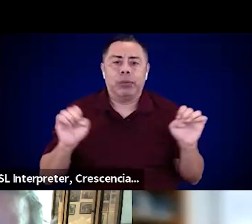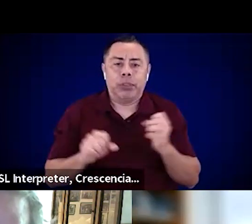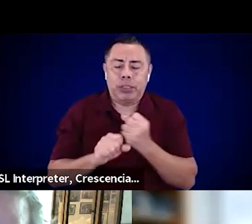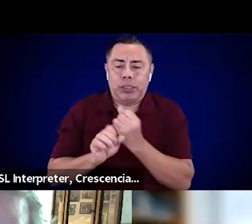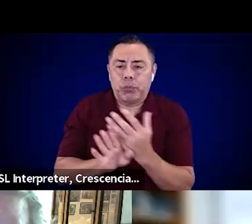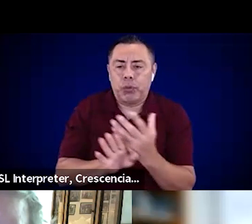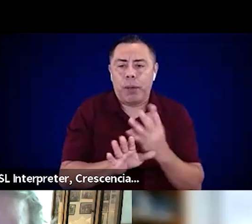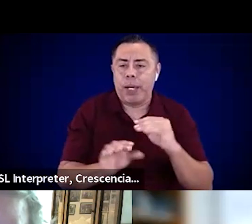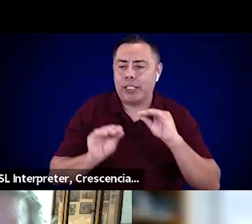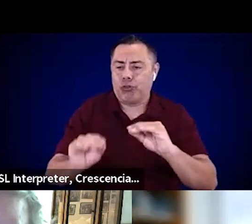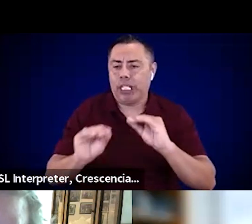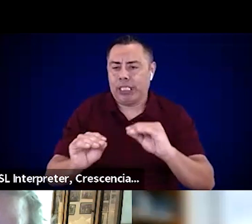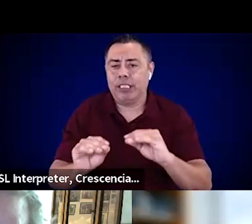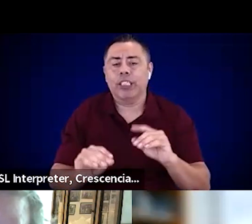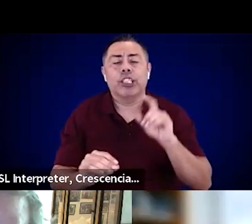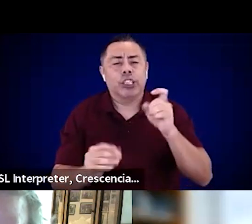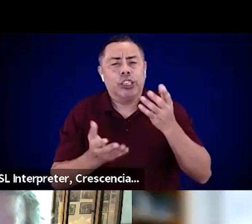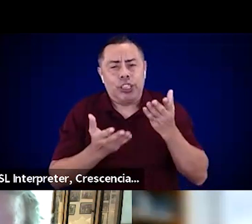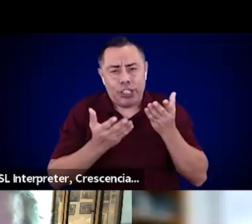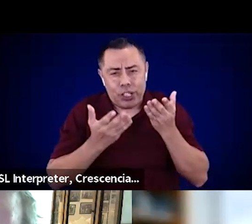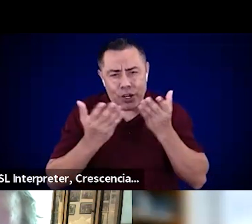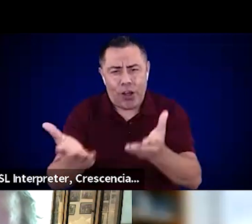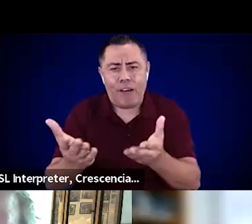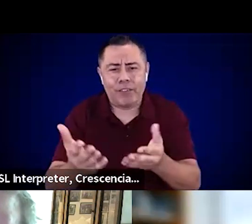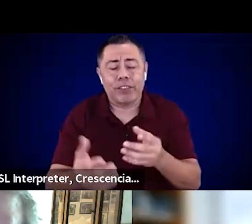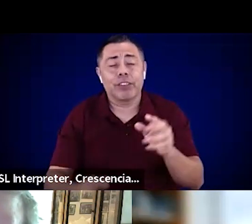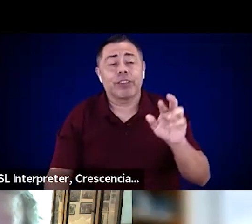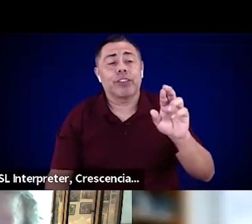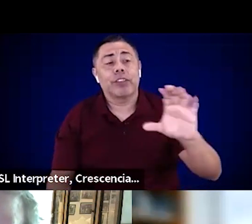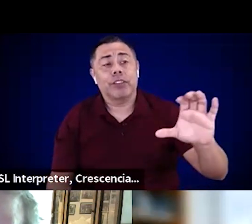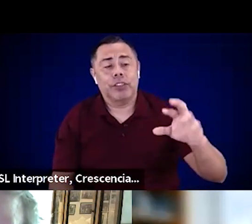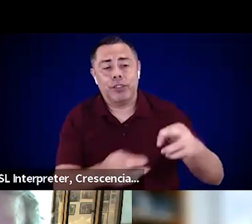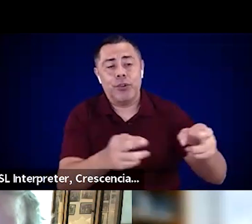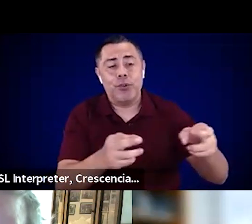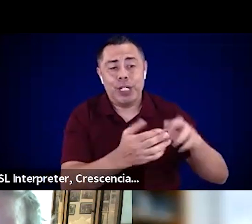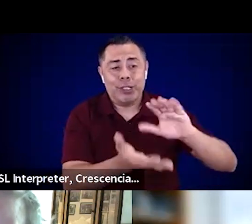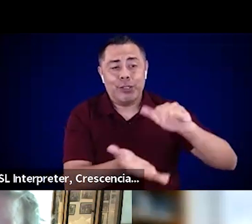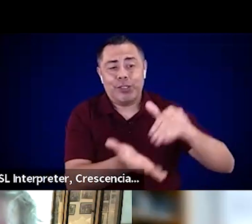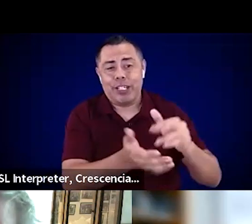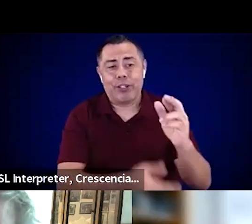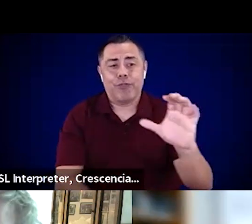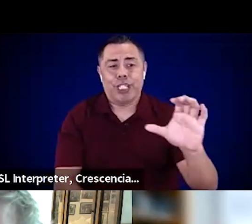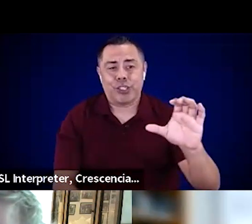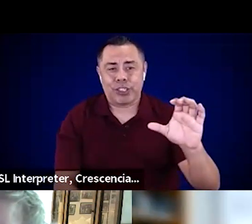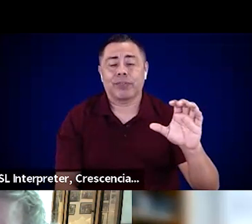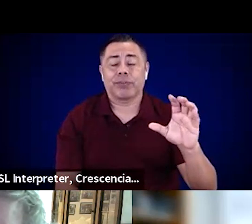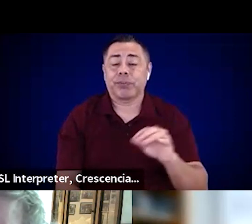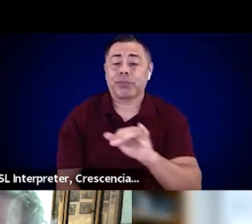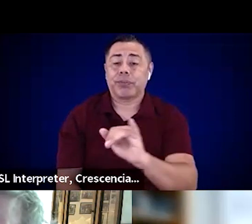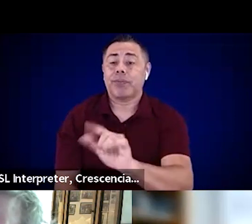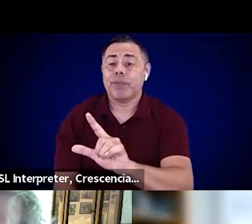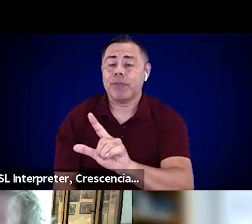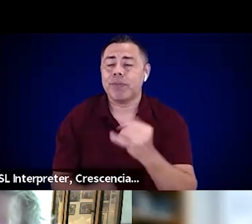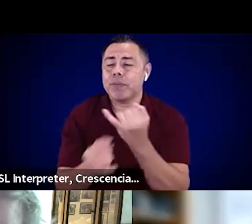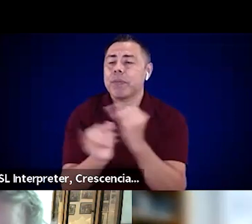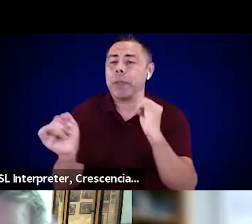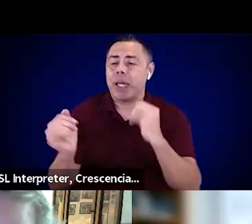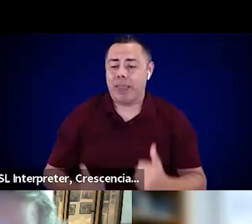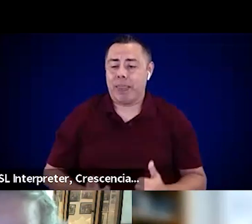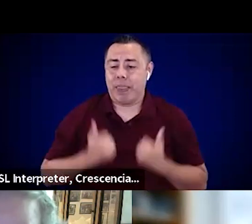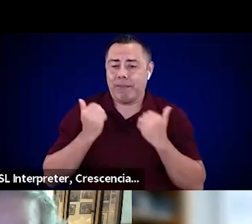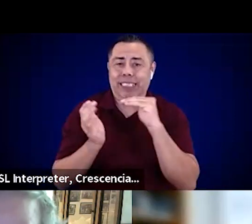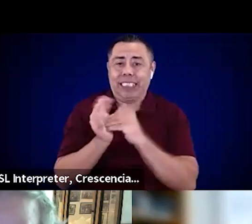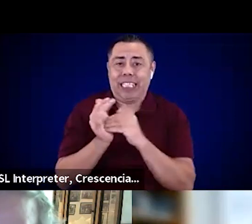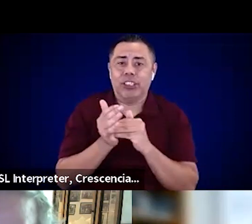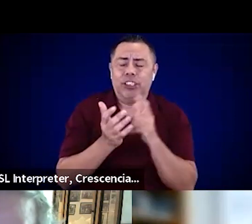available to regional centers and, um, independent living centers and, you mental health advocacy